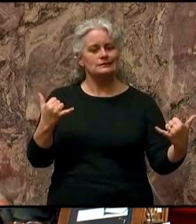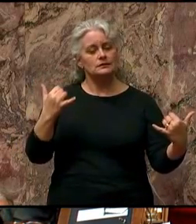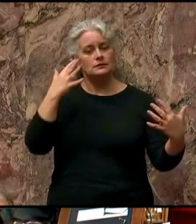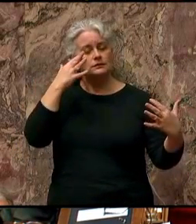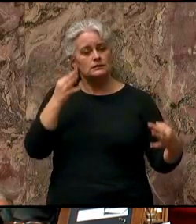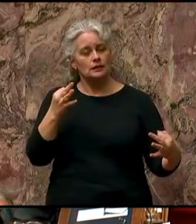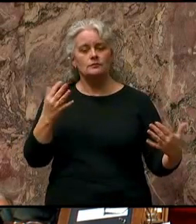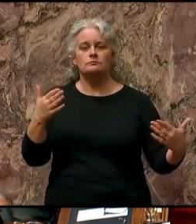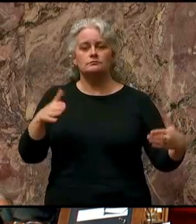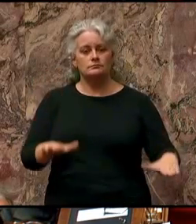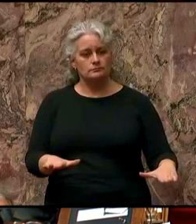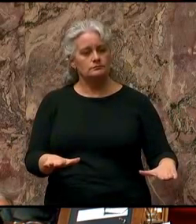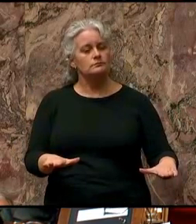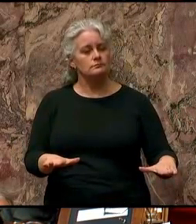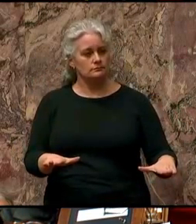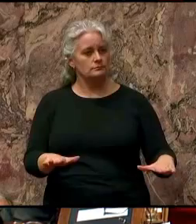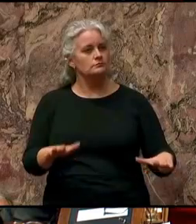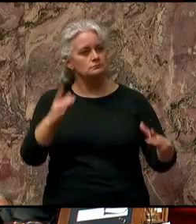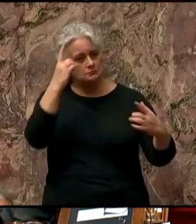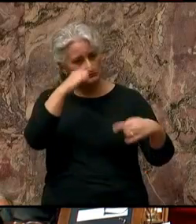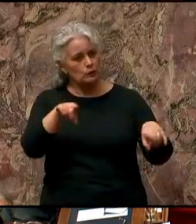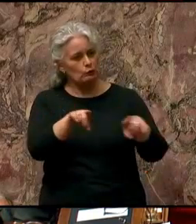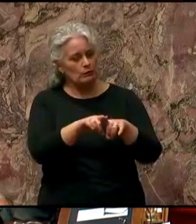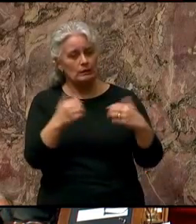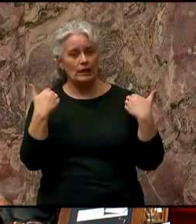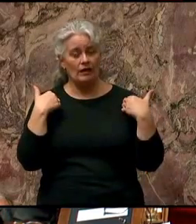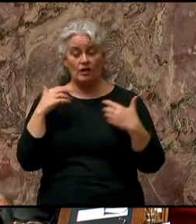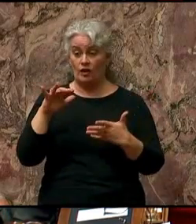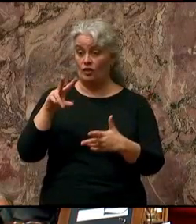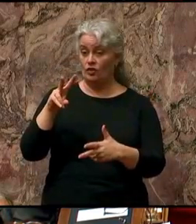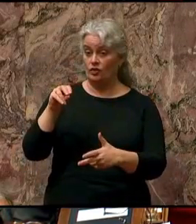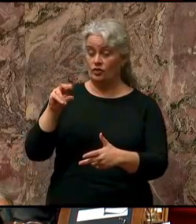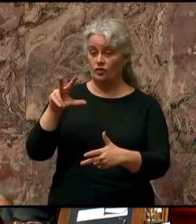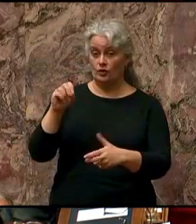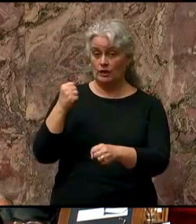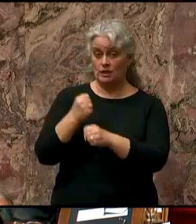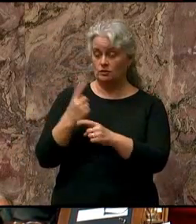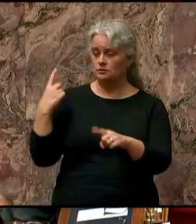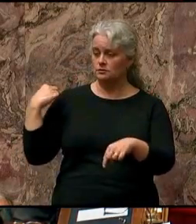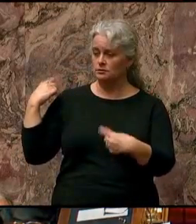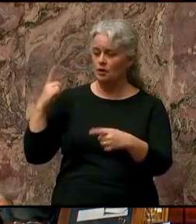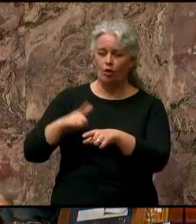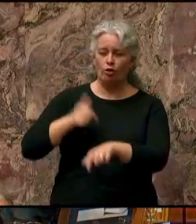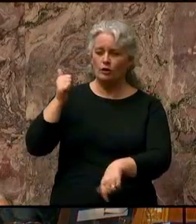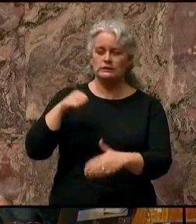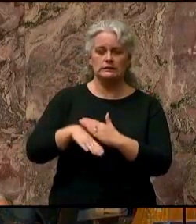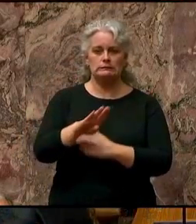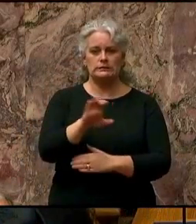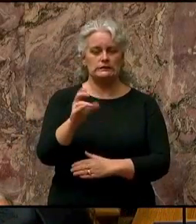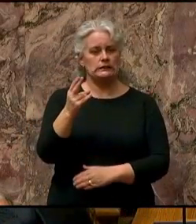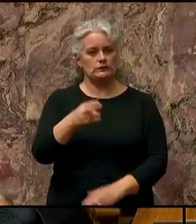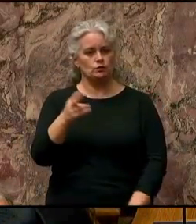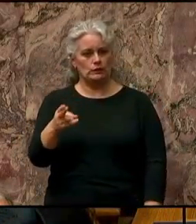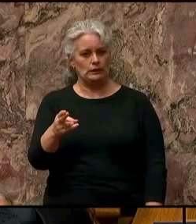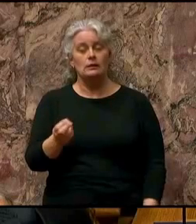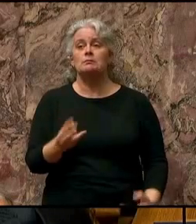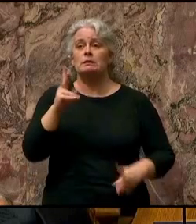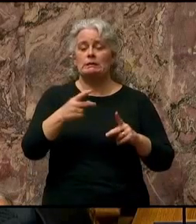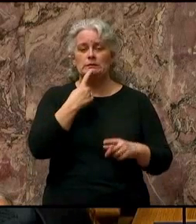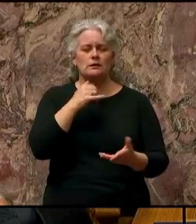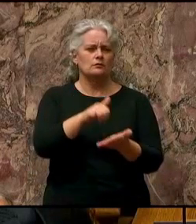negotiated agreement. The longest in British Columbia history. Many said this was impossible.